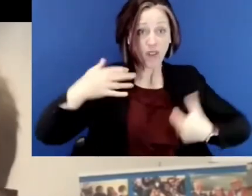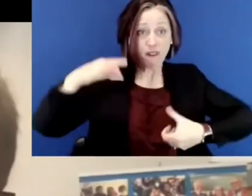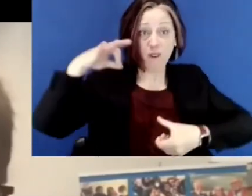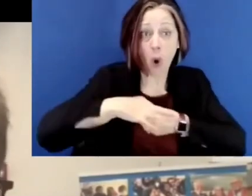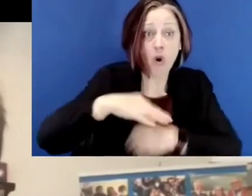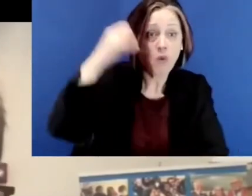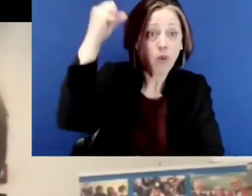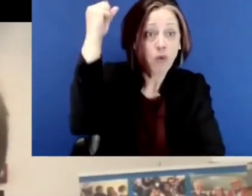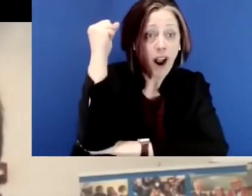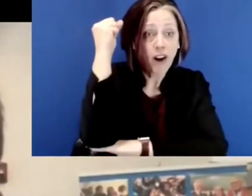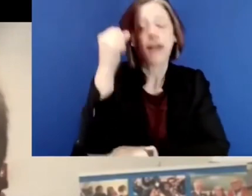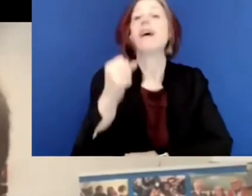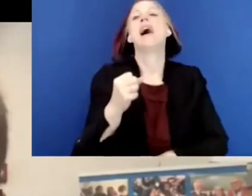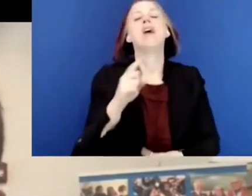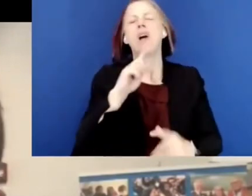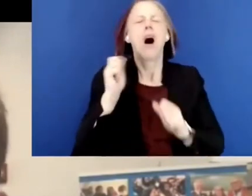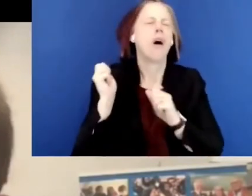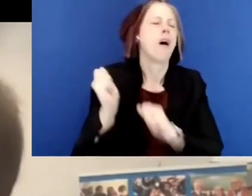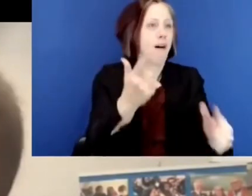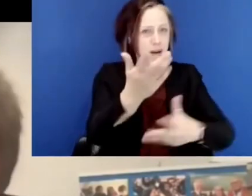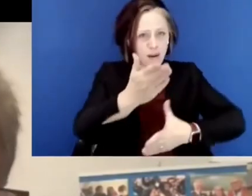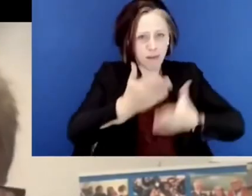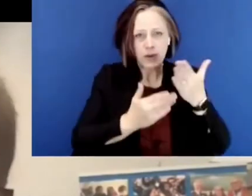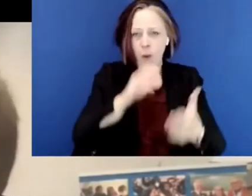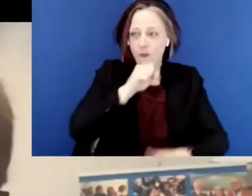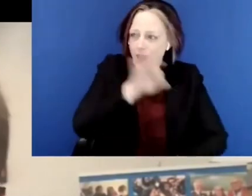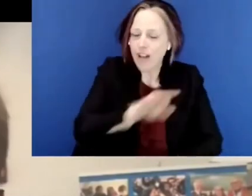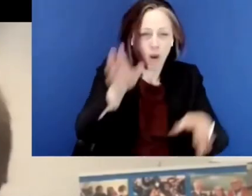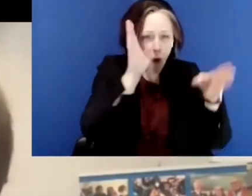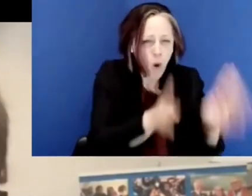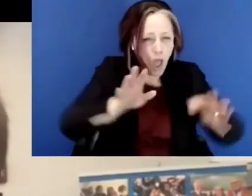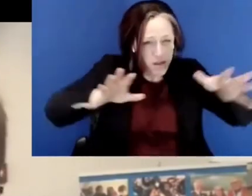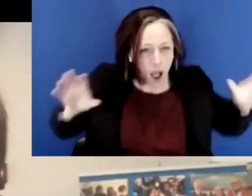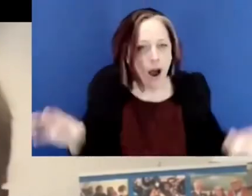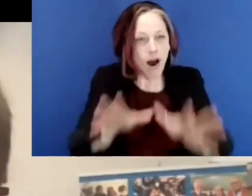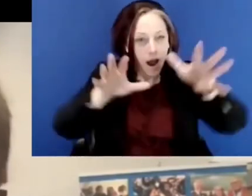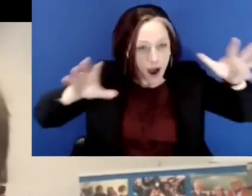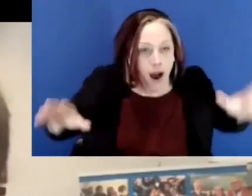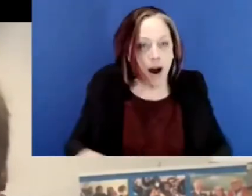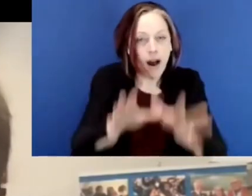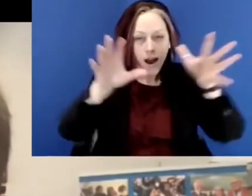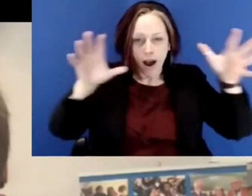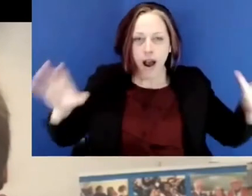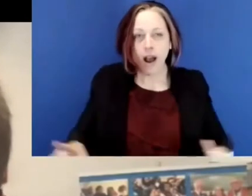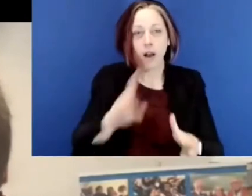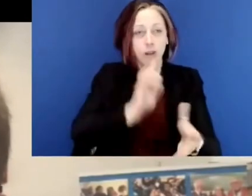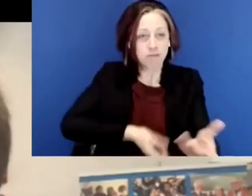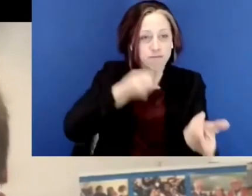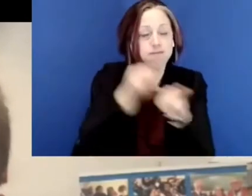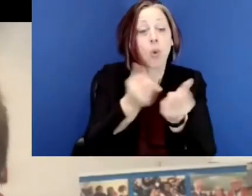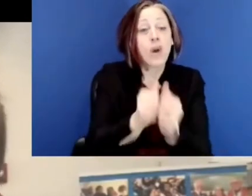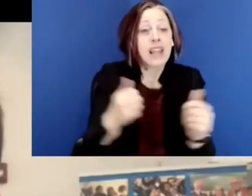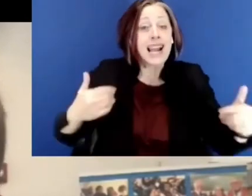record breaking and not just the vote, but the, you know, every aspect of old fashioned organizing was driven and